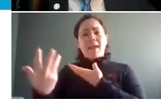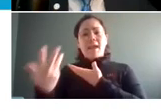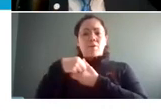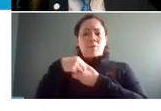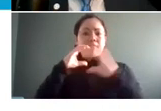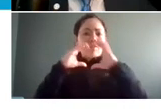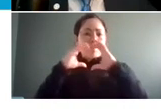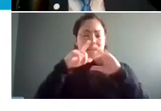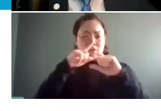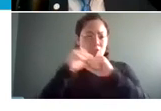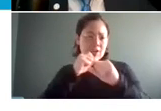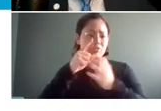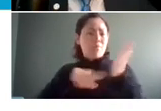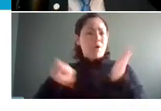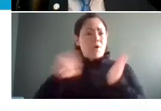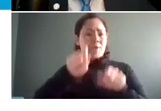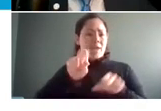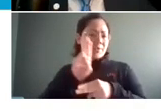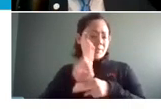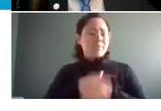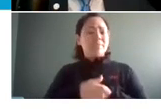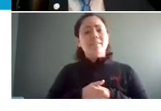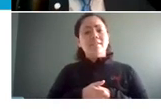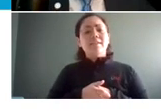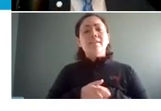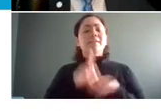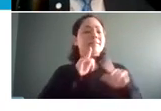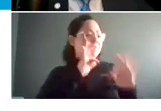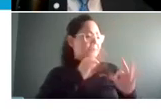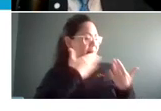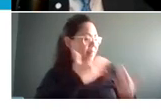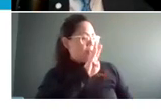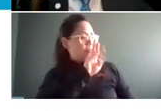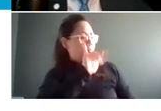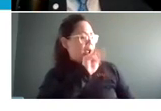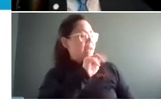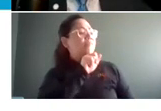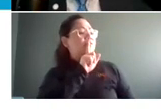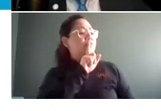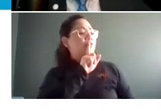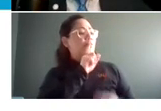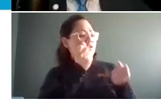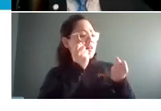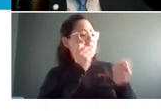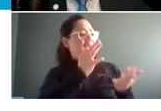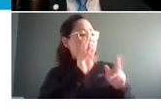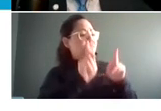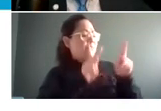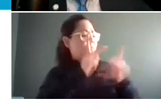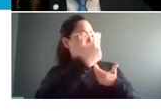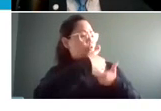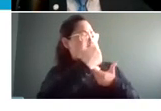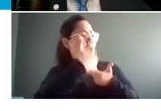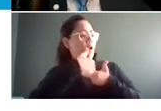strategies that you can use thanks brian uh so there are a lot of folks joining us today